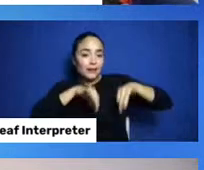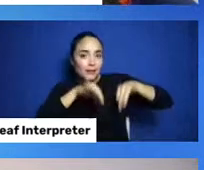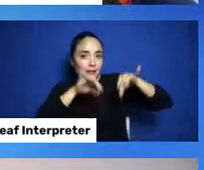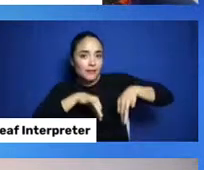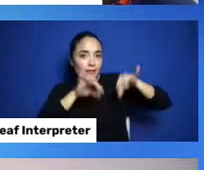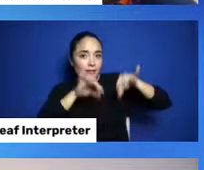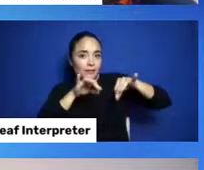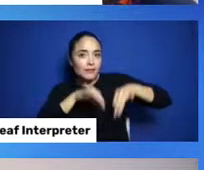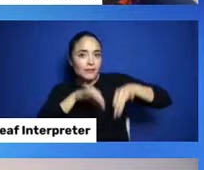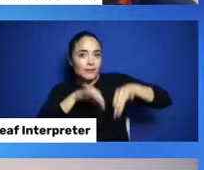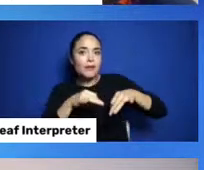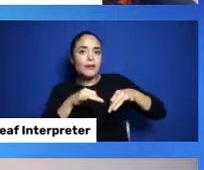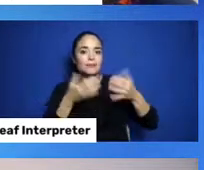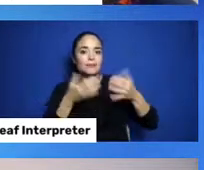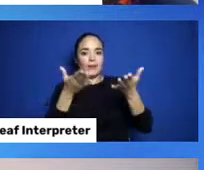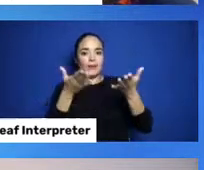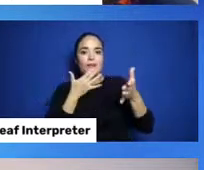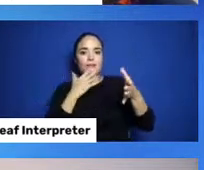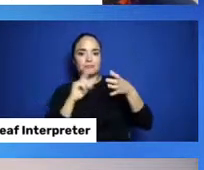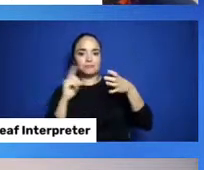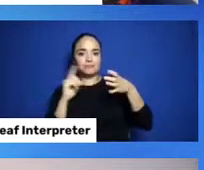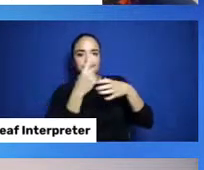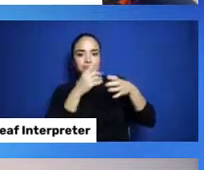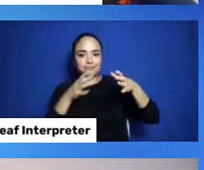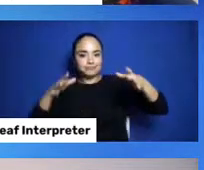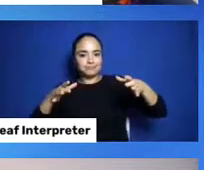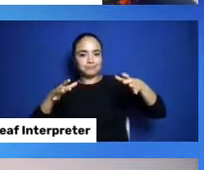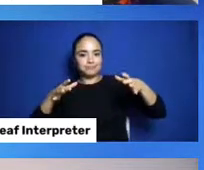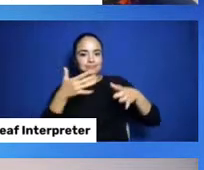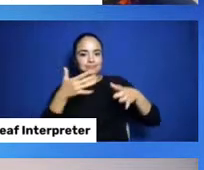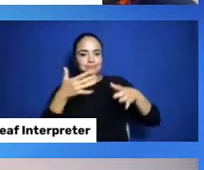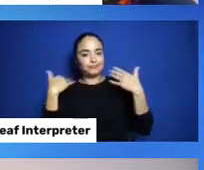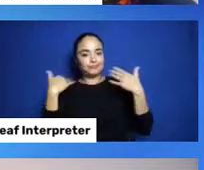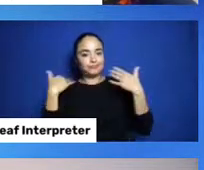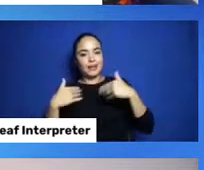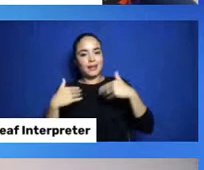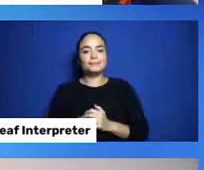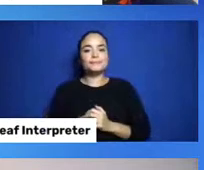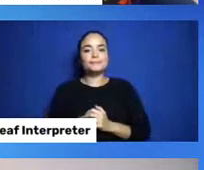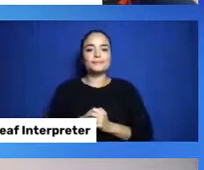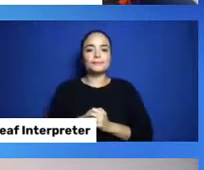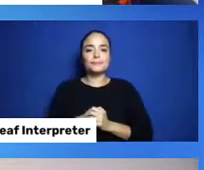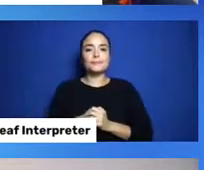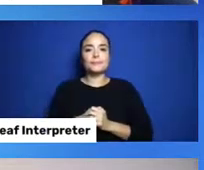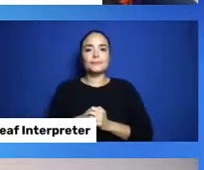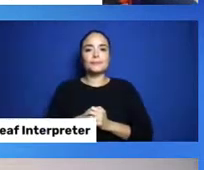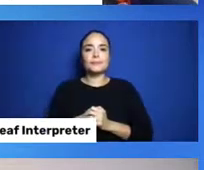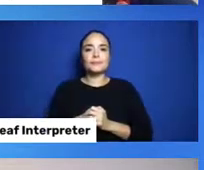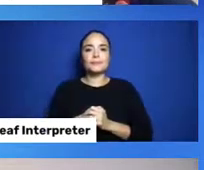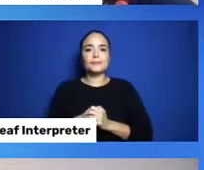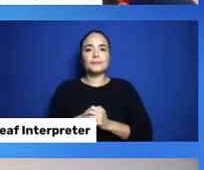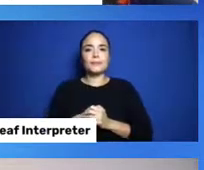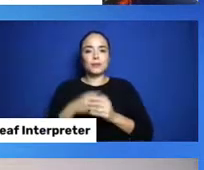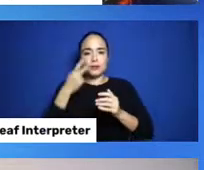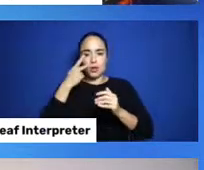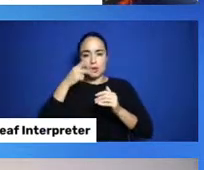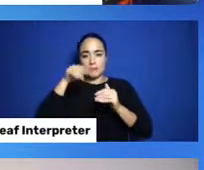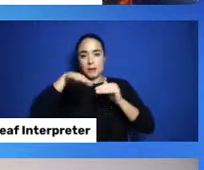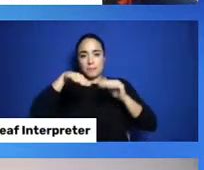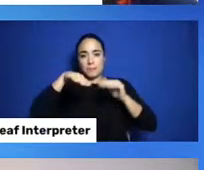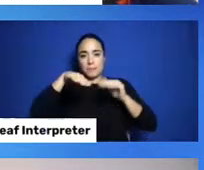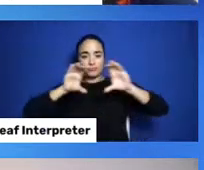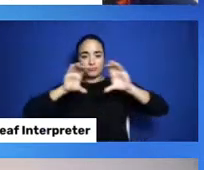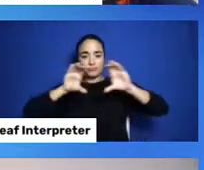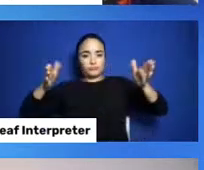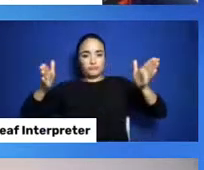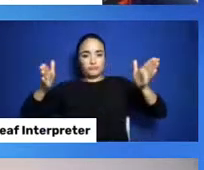And the other longer basket on the bottom right here. Well, that one is a cedar